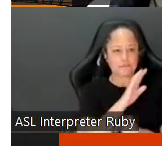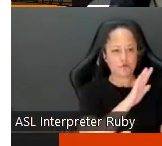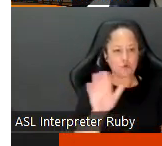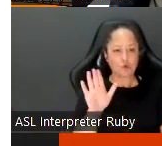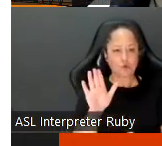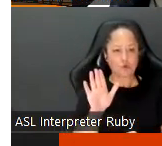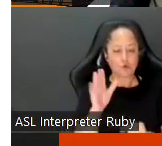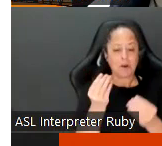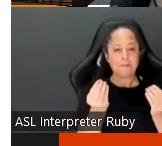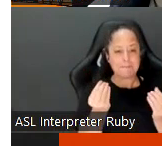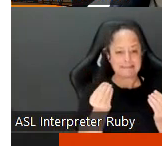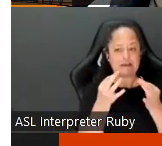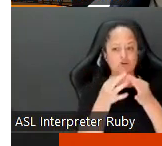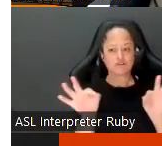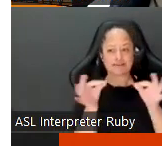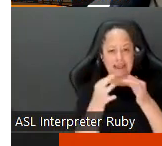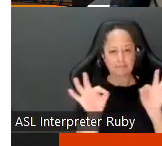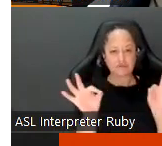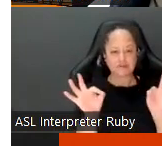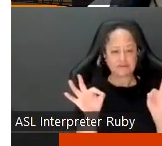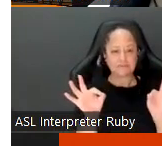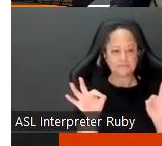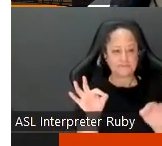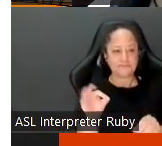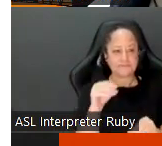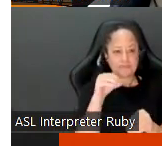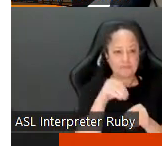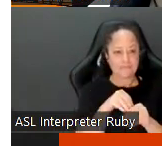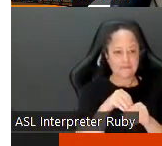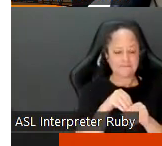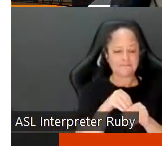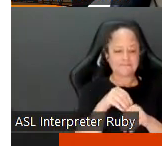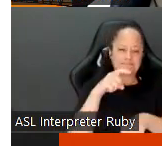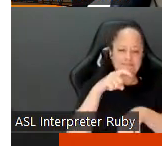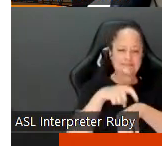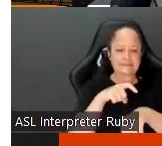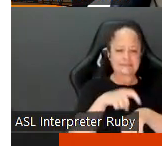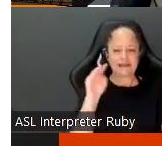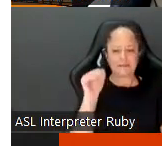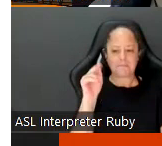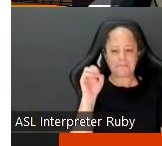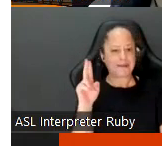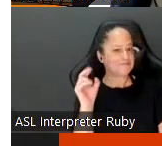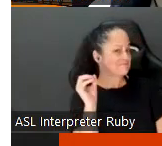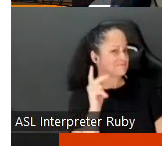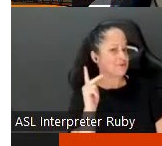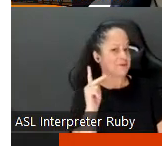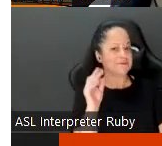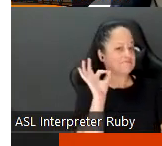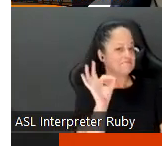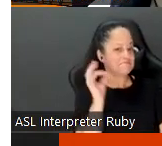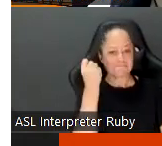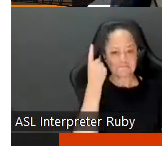materials captioned in a um timely manner okay got it